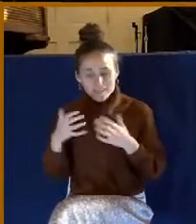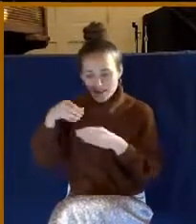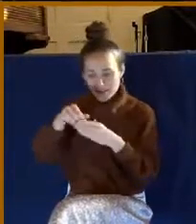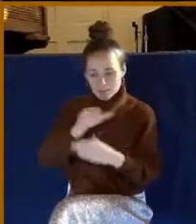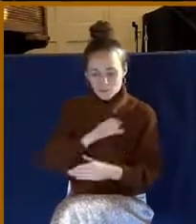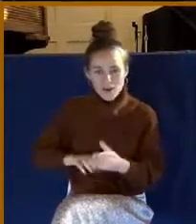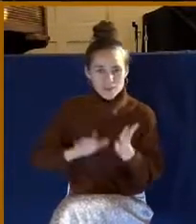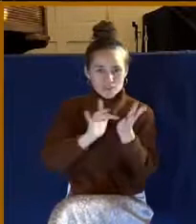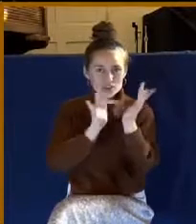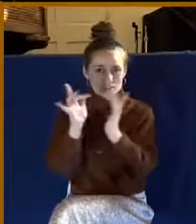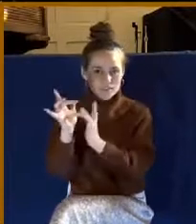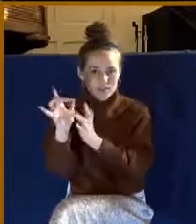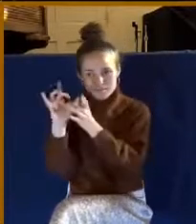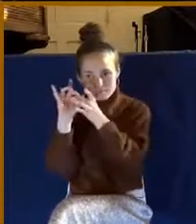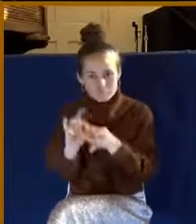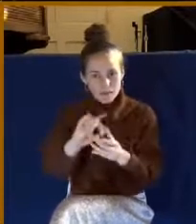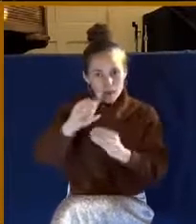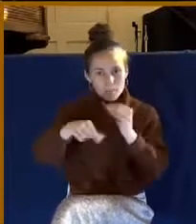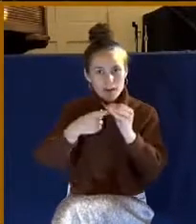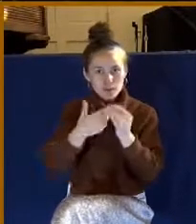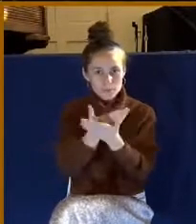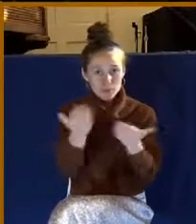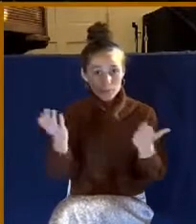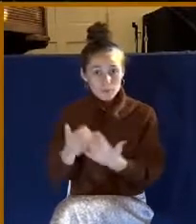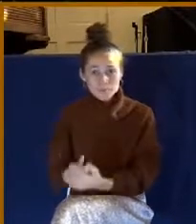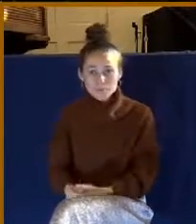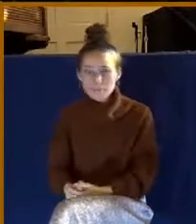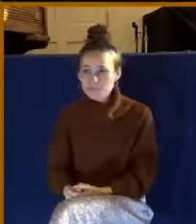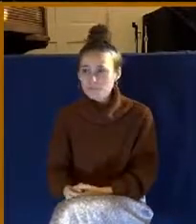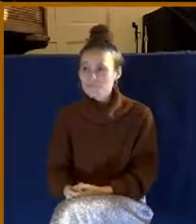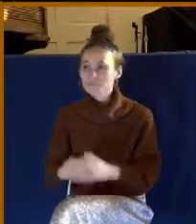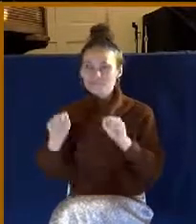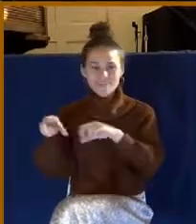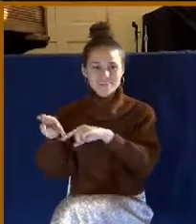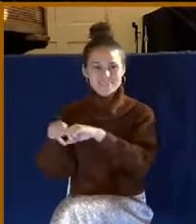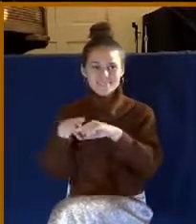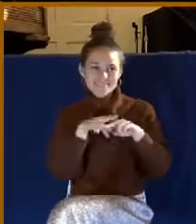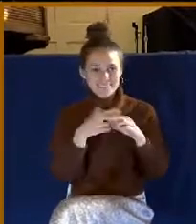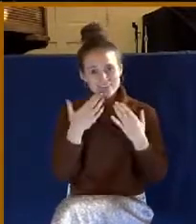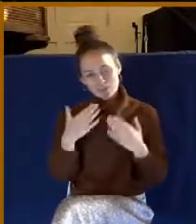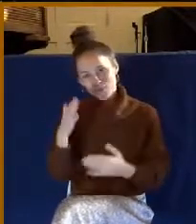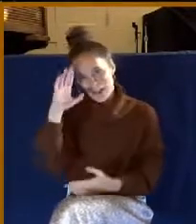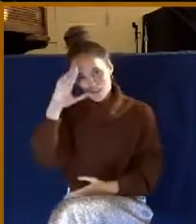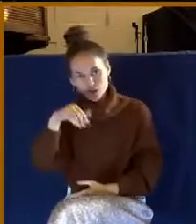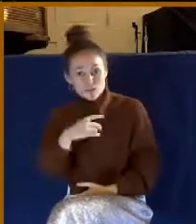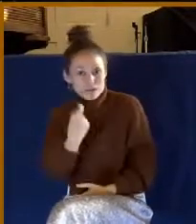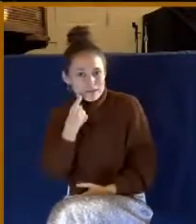concerning you. Thank you so much. You may be seated. I know you just got up, but...